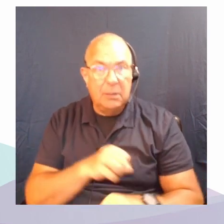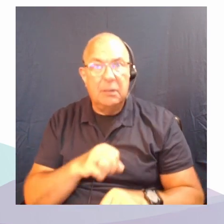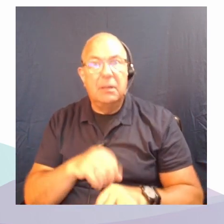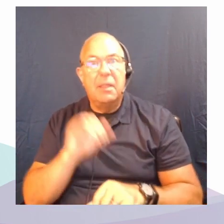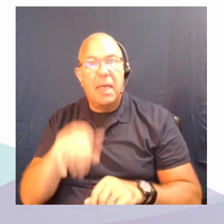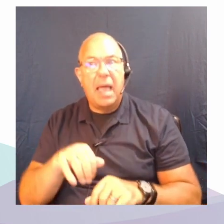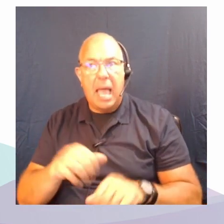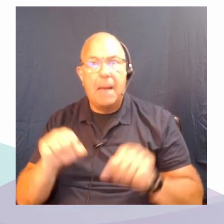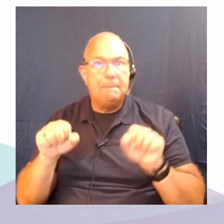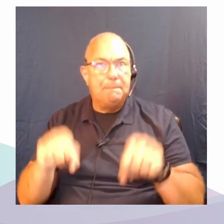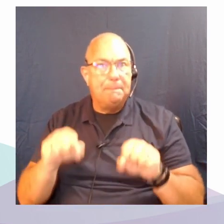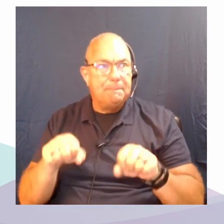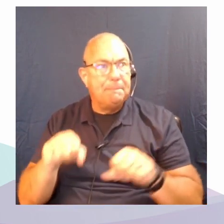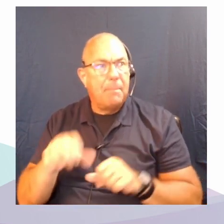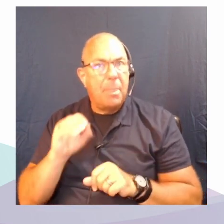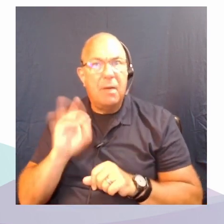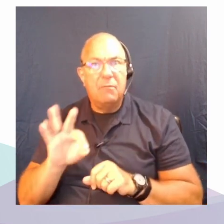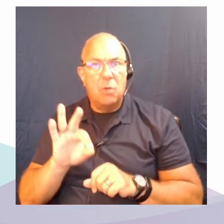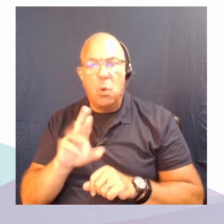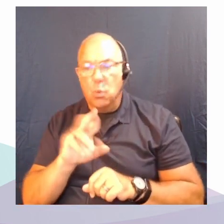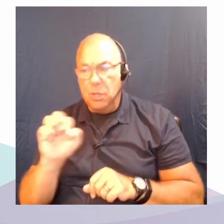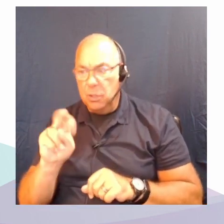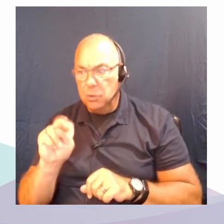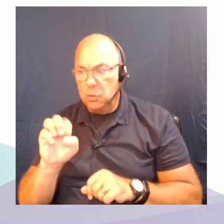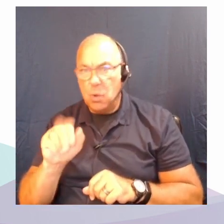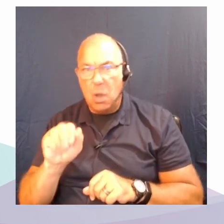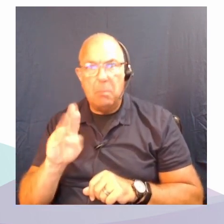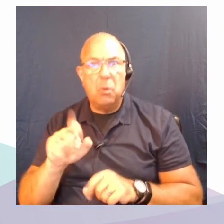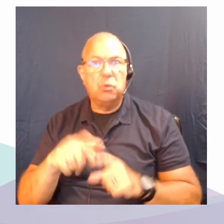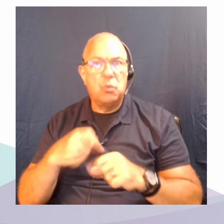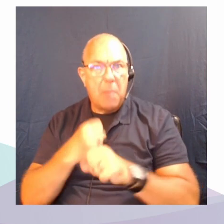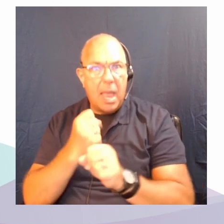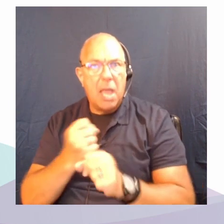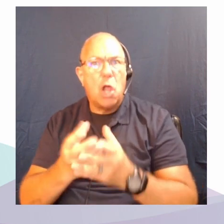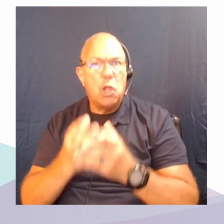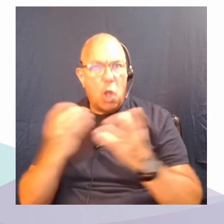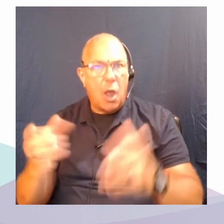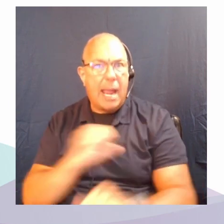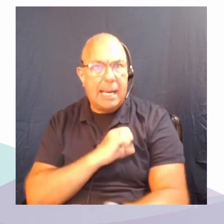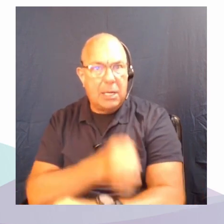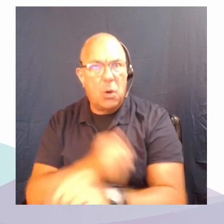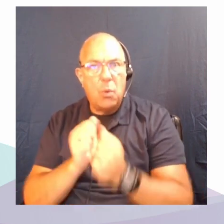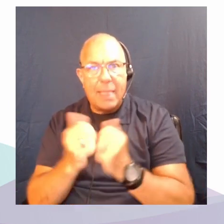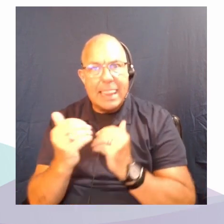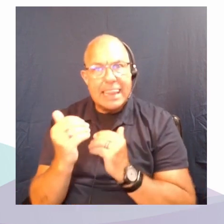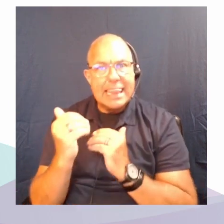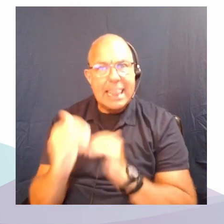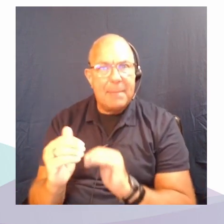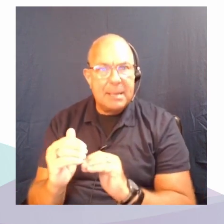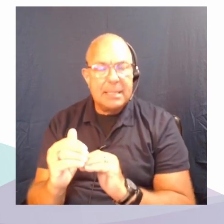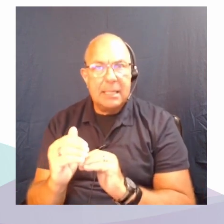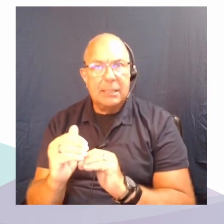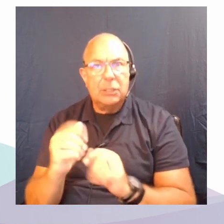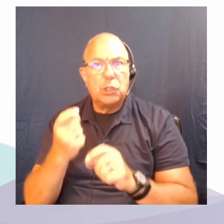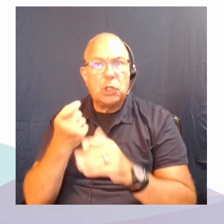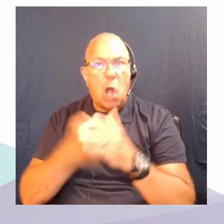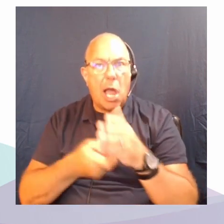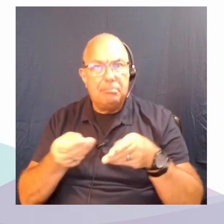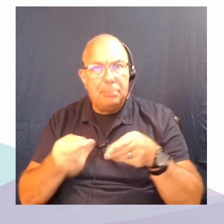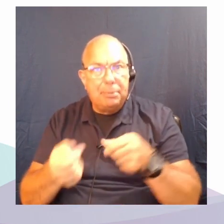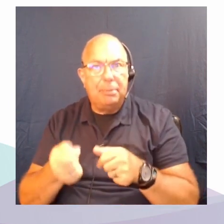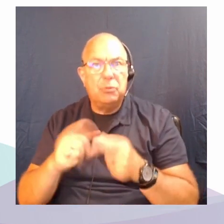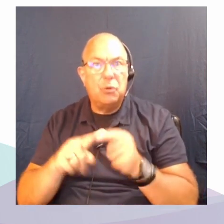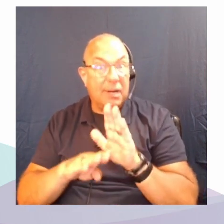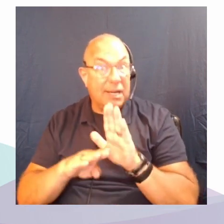renewables to produce a lot of energy with a limited amount of cost of to develop those technologies